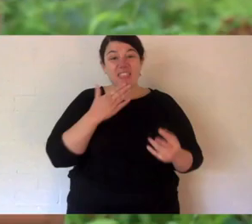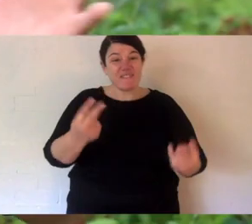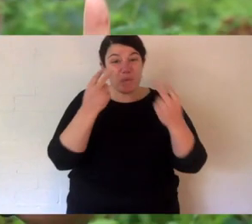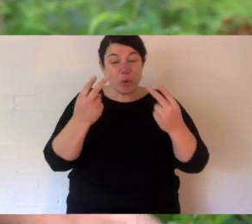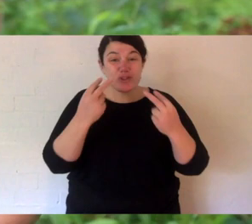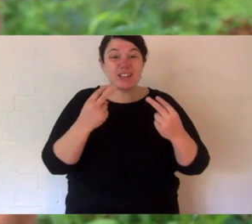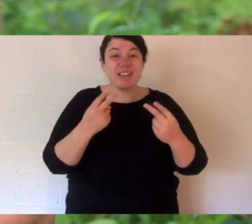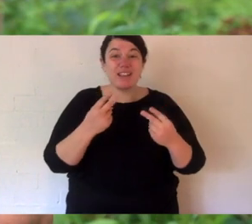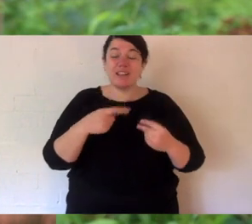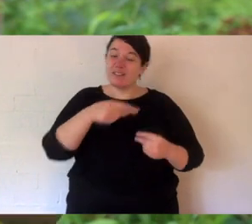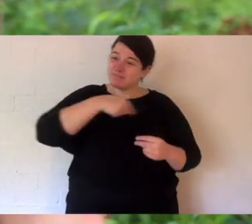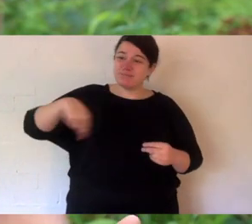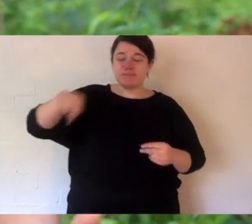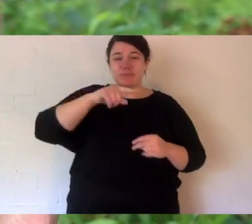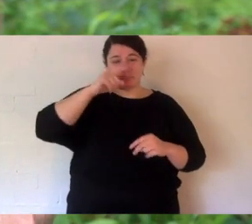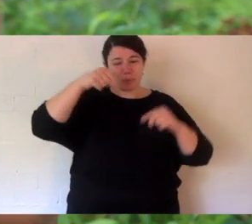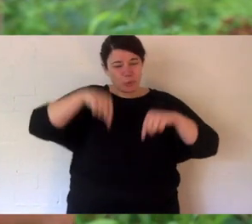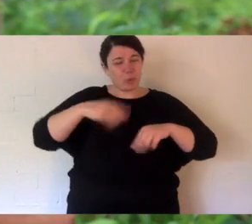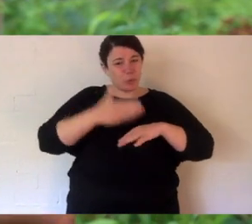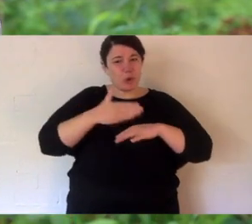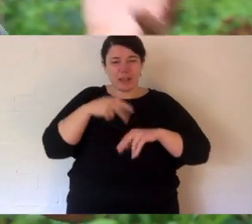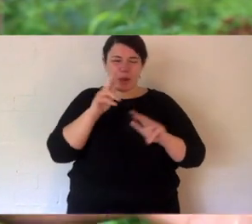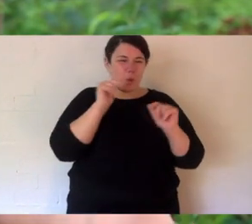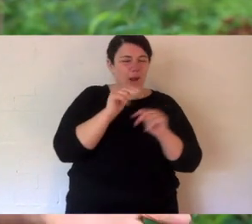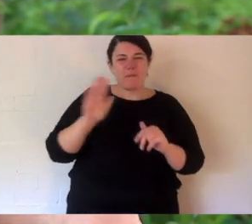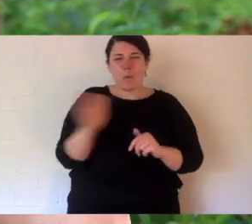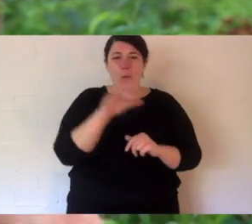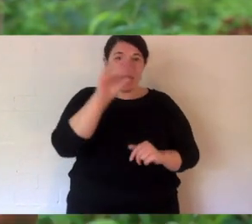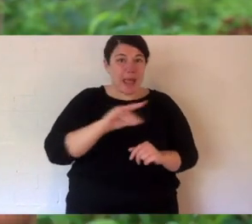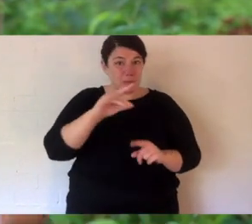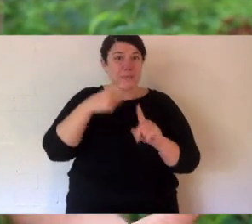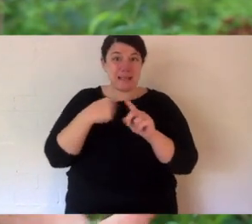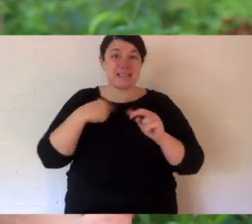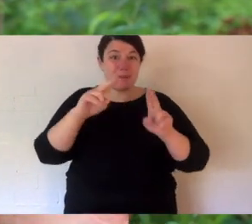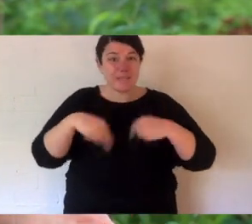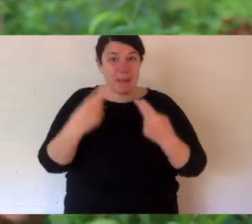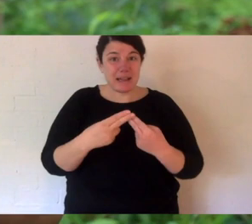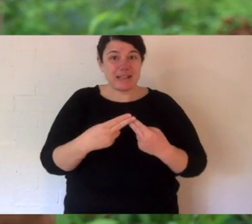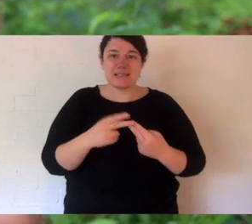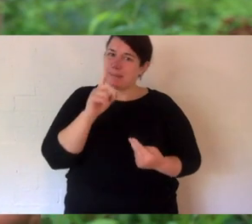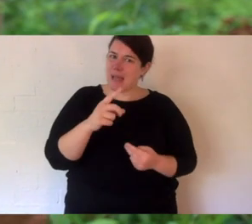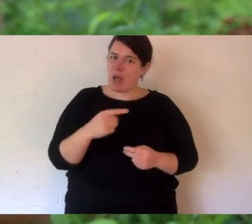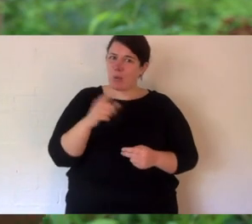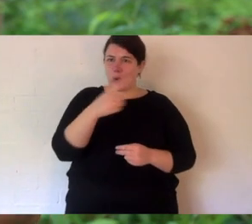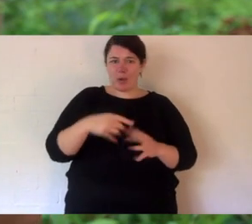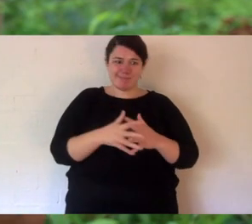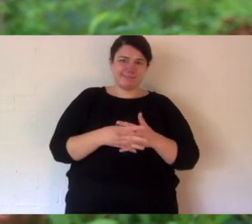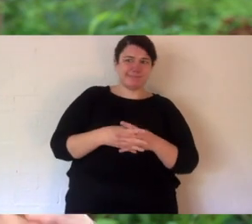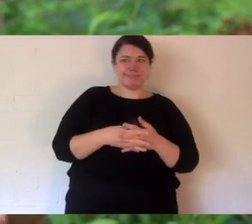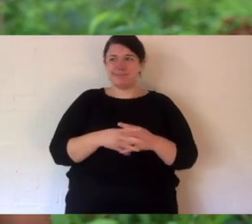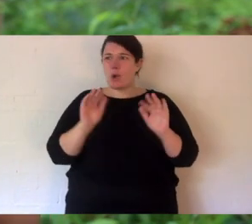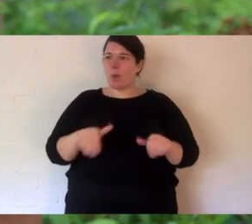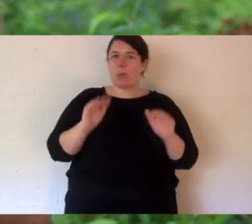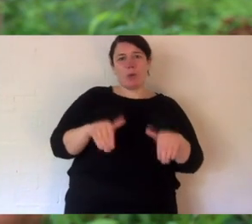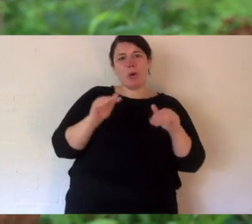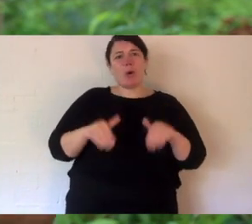Thanks for watching, everyone. The Keepers and I are looking after all of our animals and our families. But we all have a bit of extra time at the